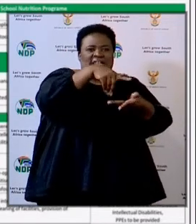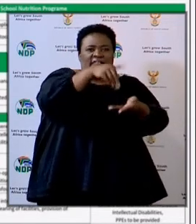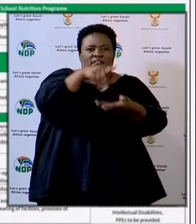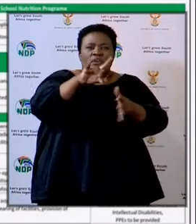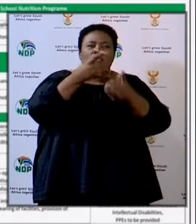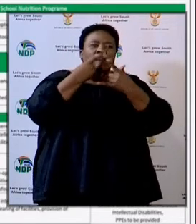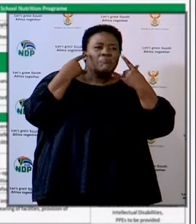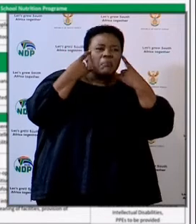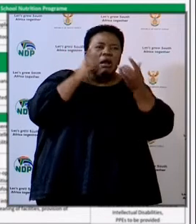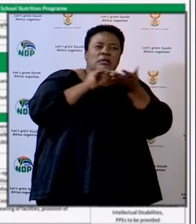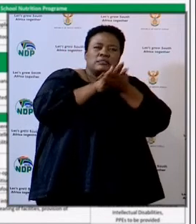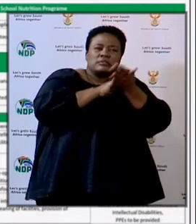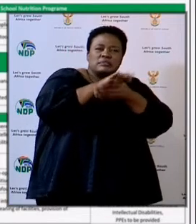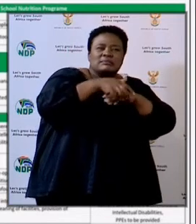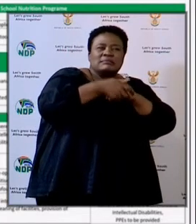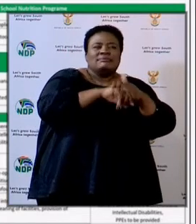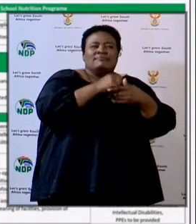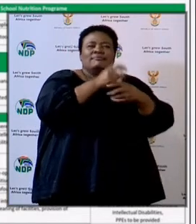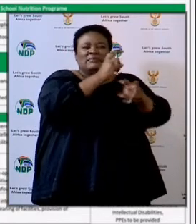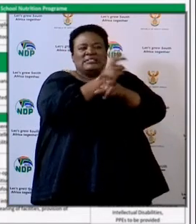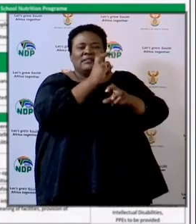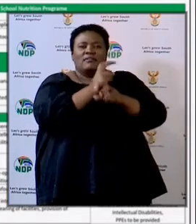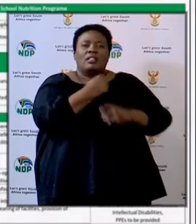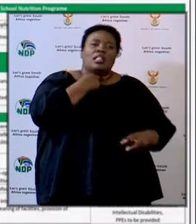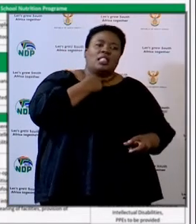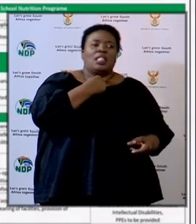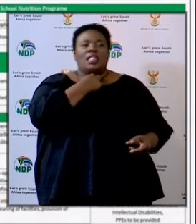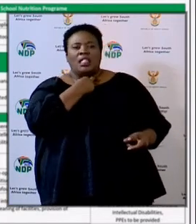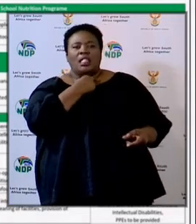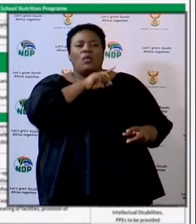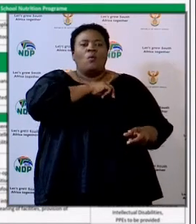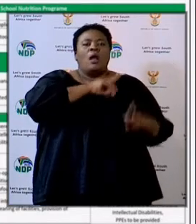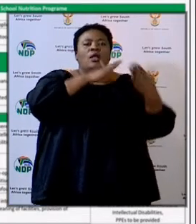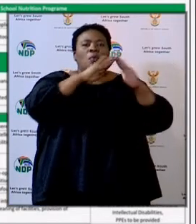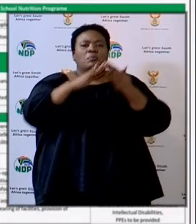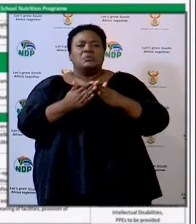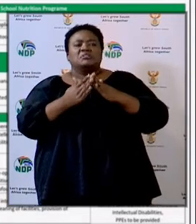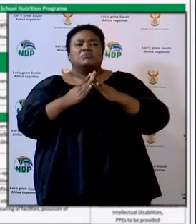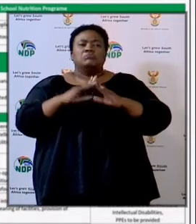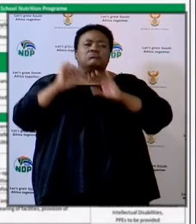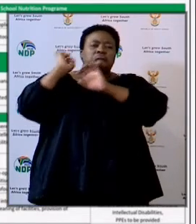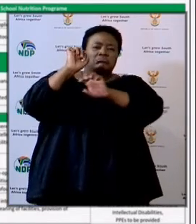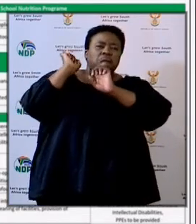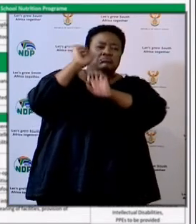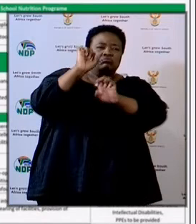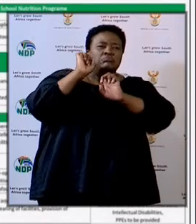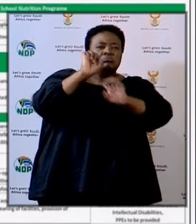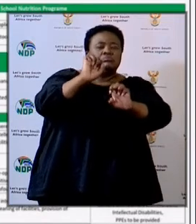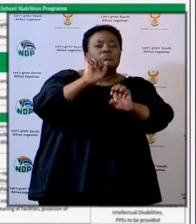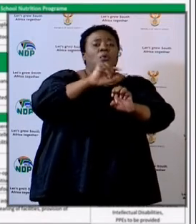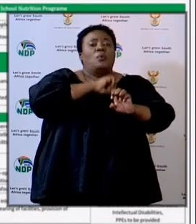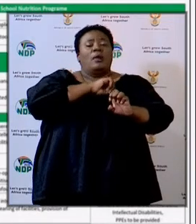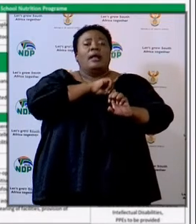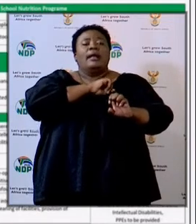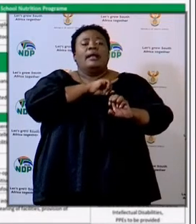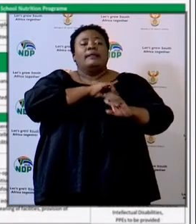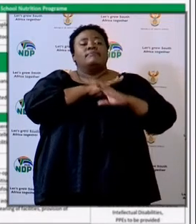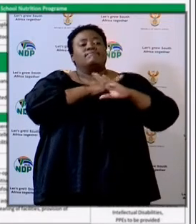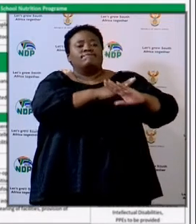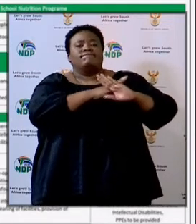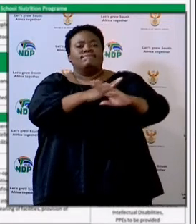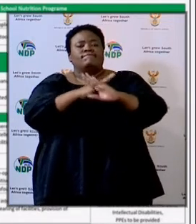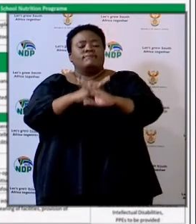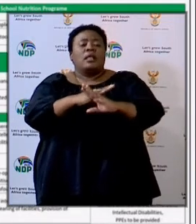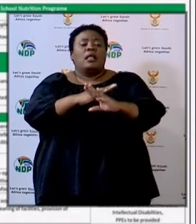down, where the of community protest, which was precipitated by